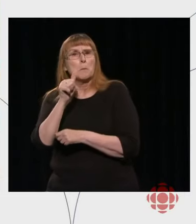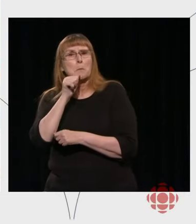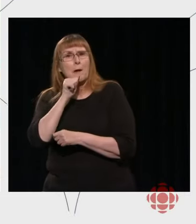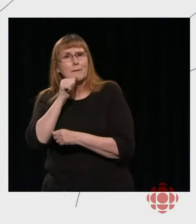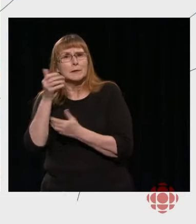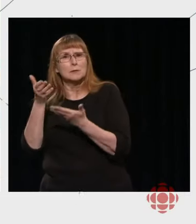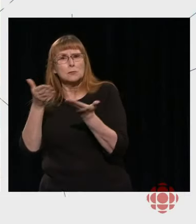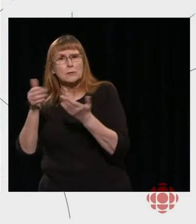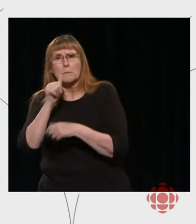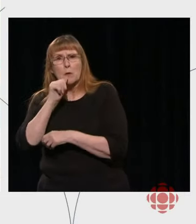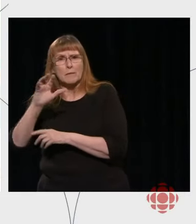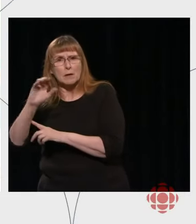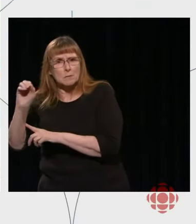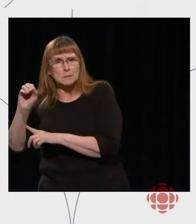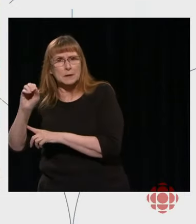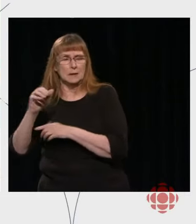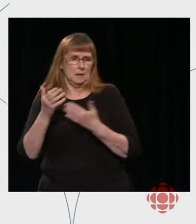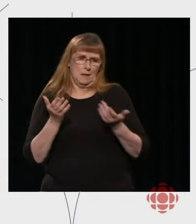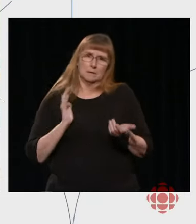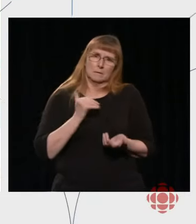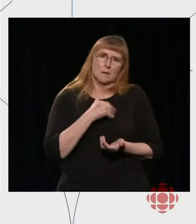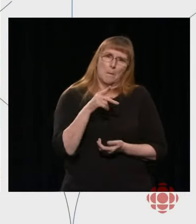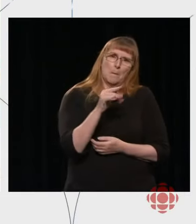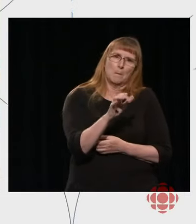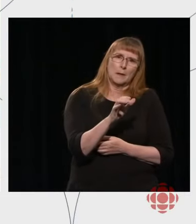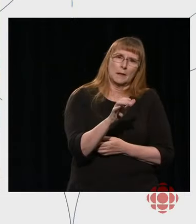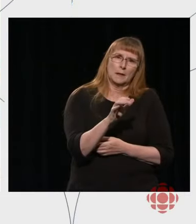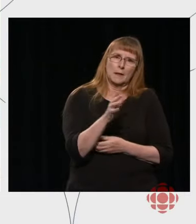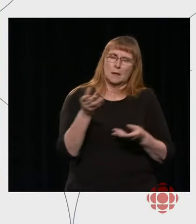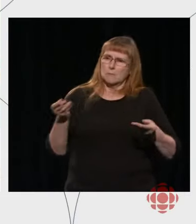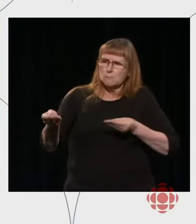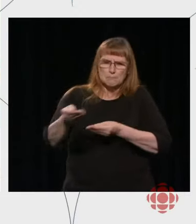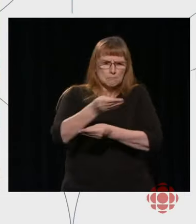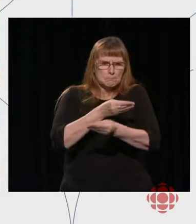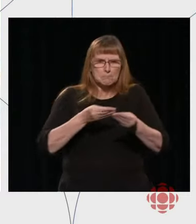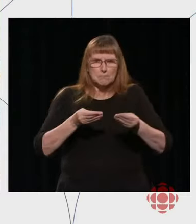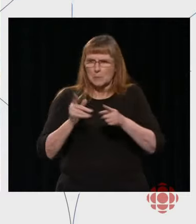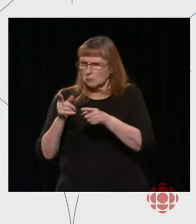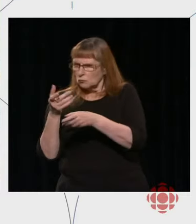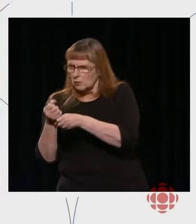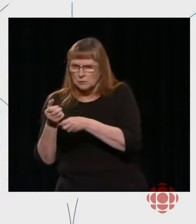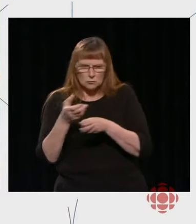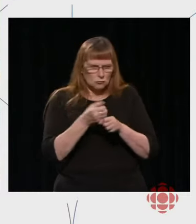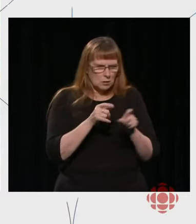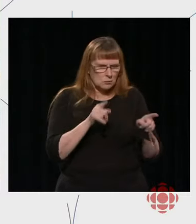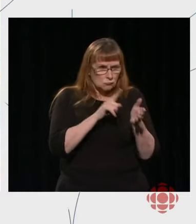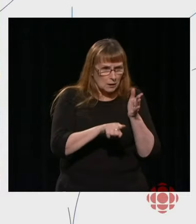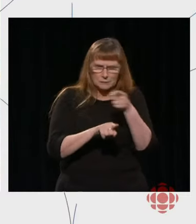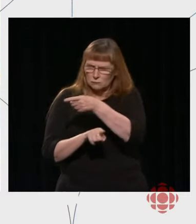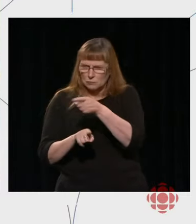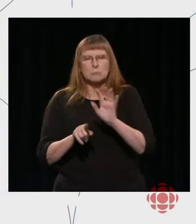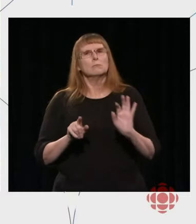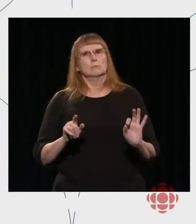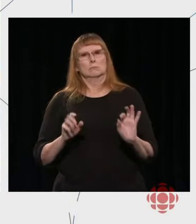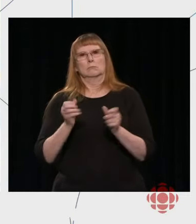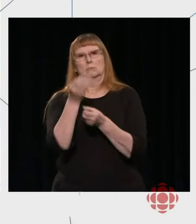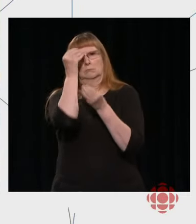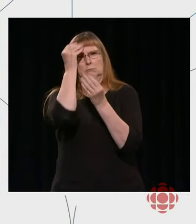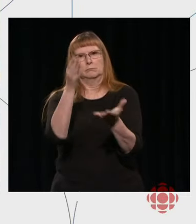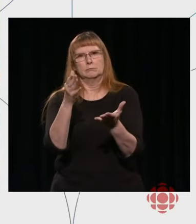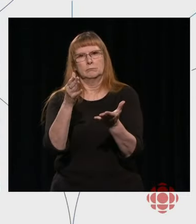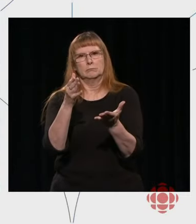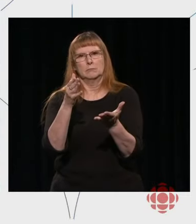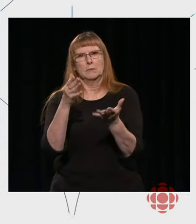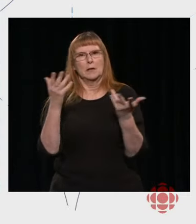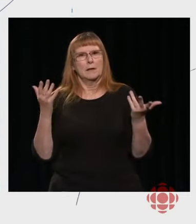that Canadians have choice, diversity of opinion, and are well served by all of us. Thank you. Thank